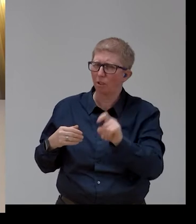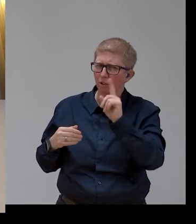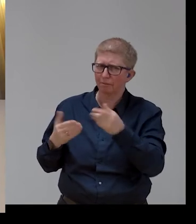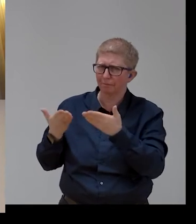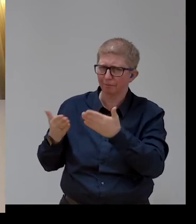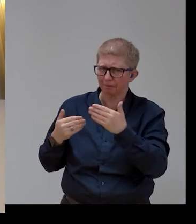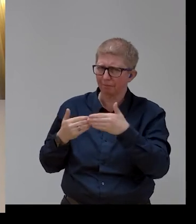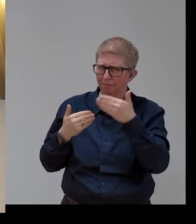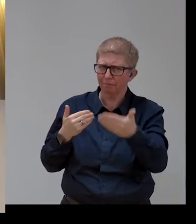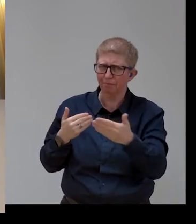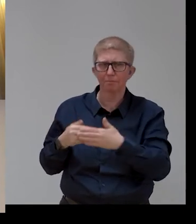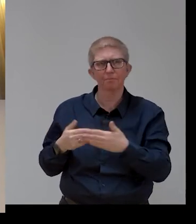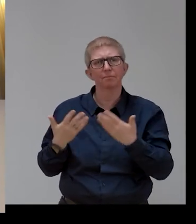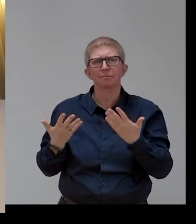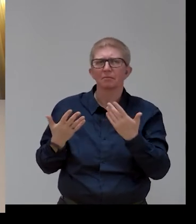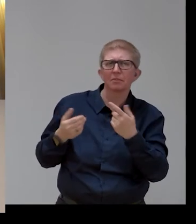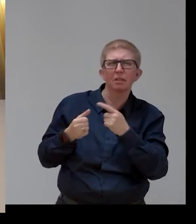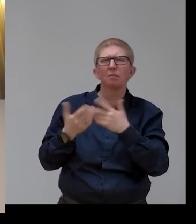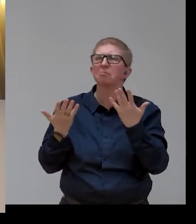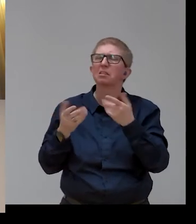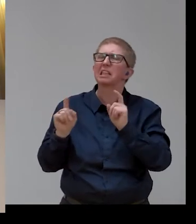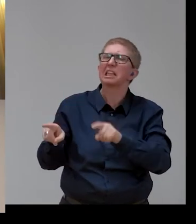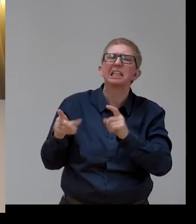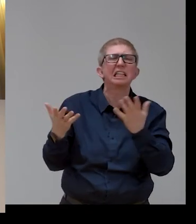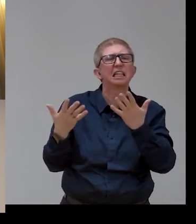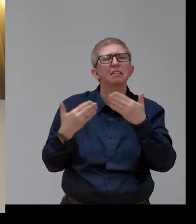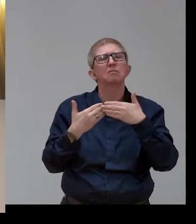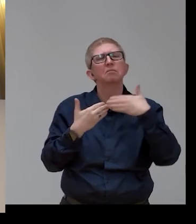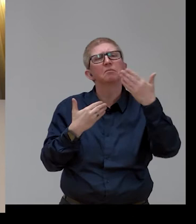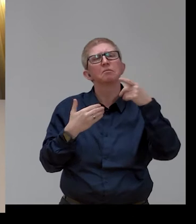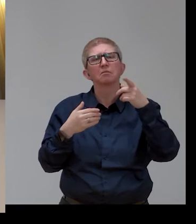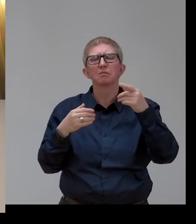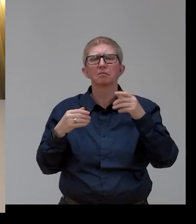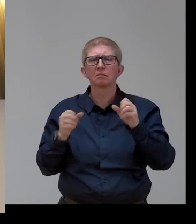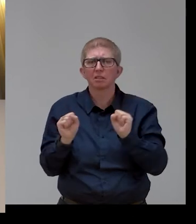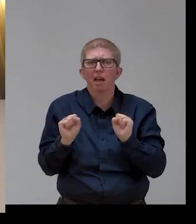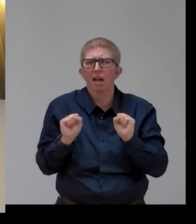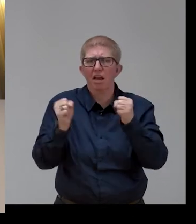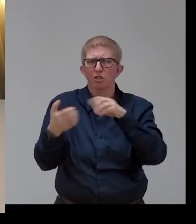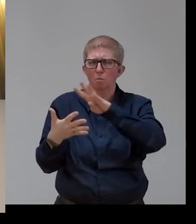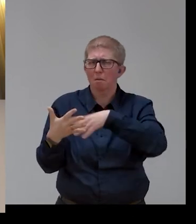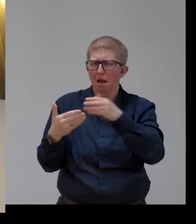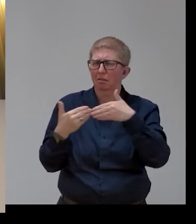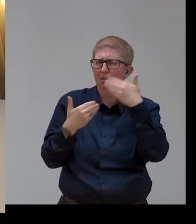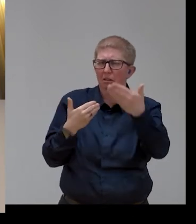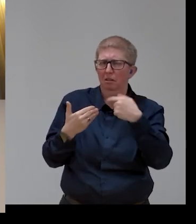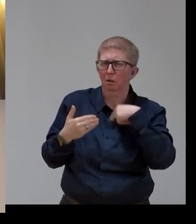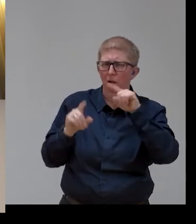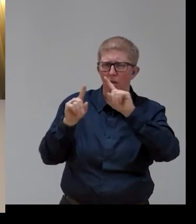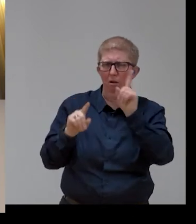the need for a dedicated work plan, action plan, yes or no. But in the meantime,